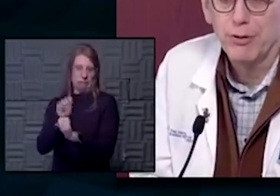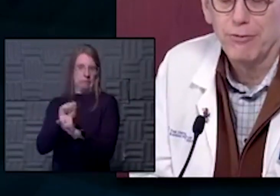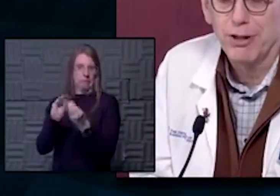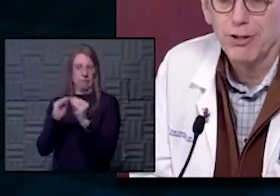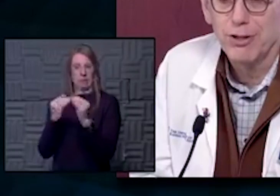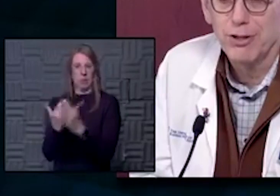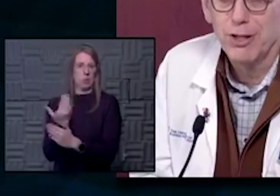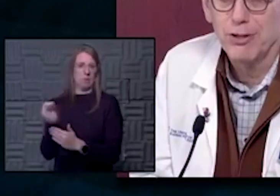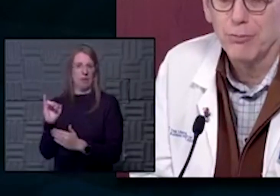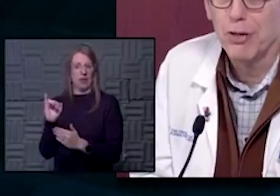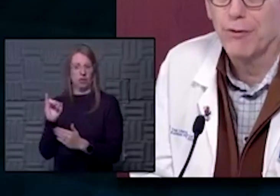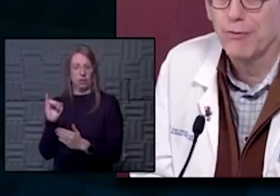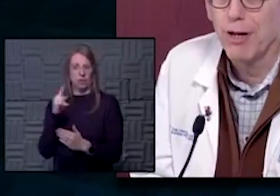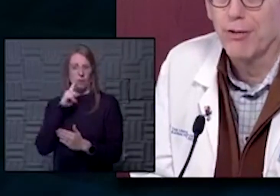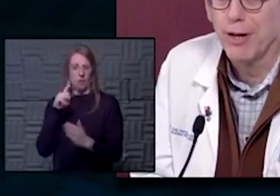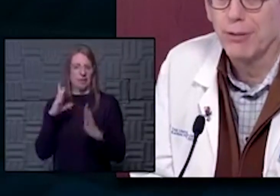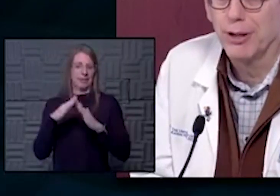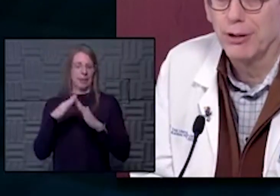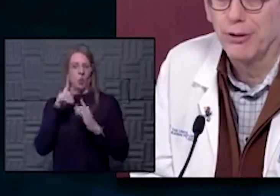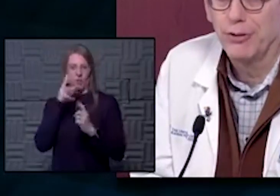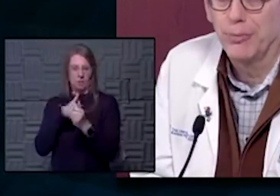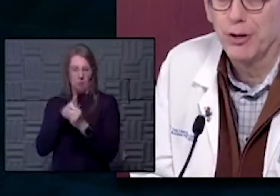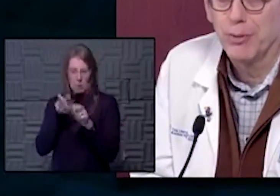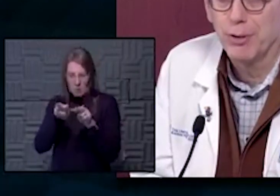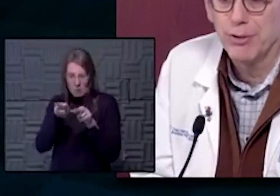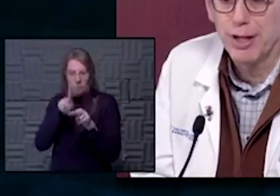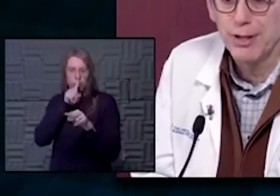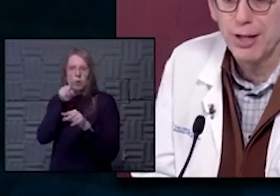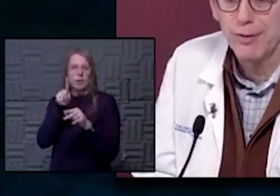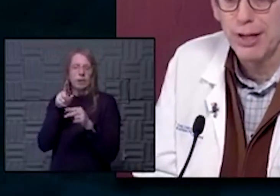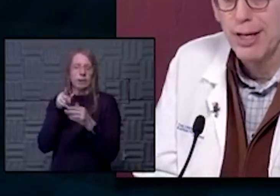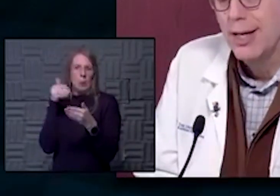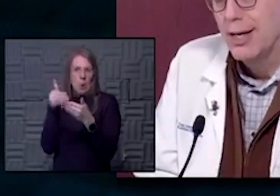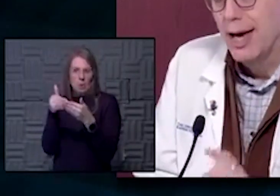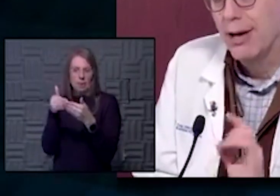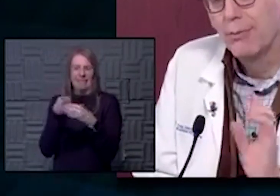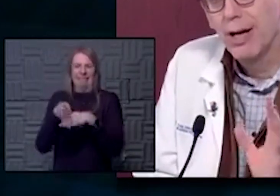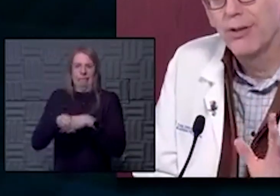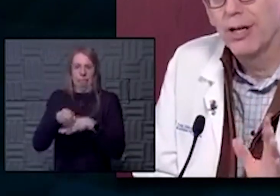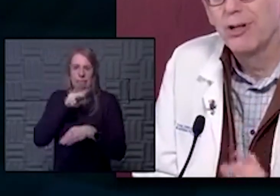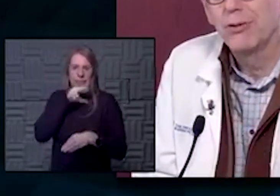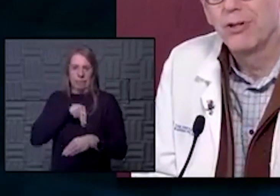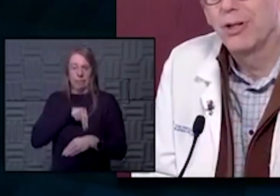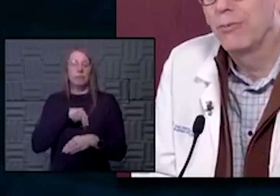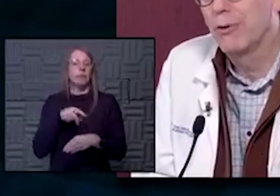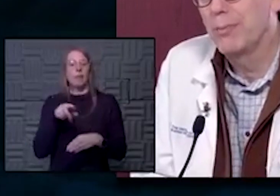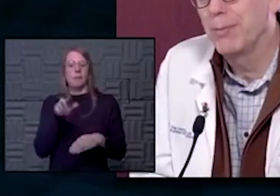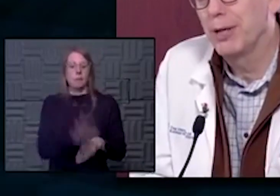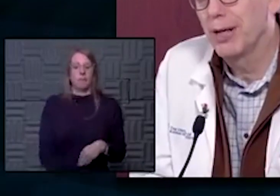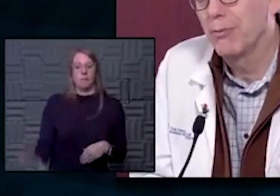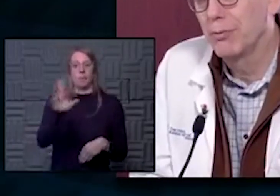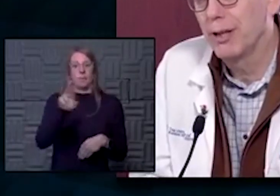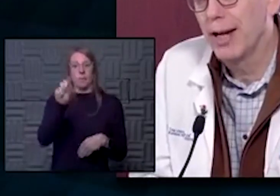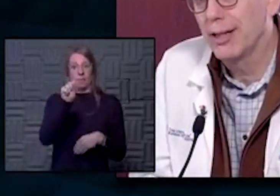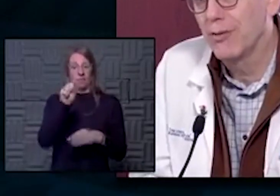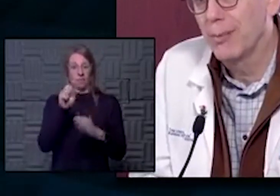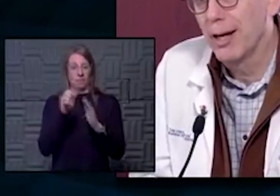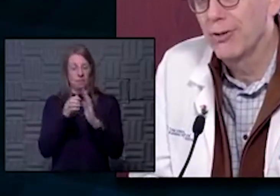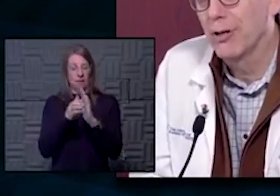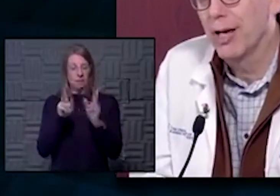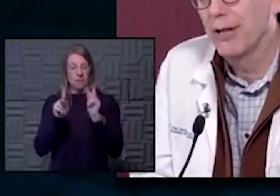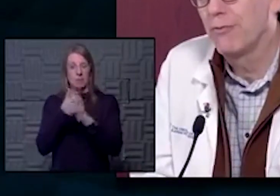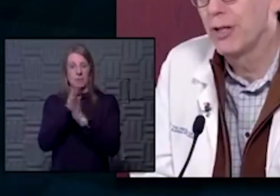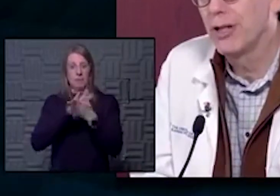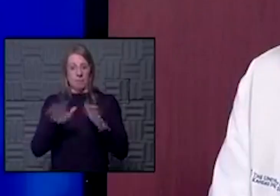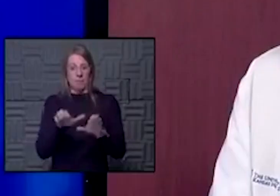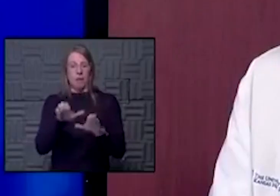number of new infections in the city. So we'll have to follow that really closely, especially post Thanksgiving and around the country, you're seeing more people get really active about